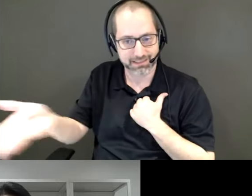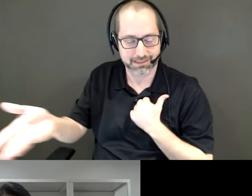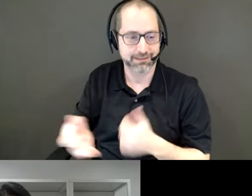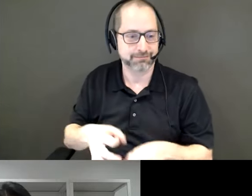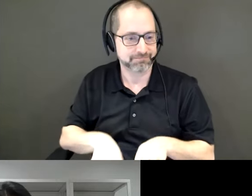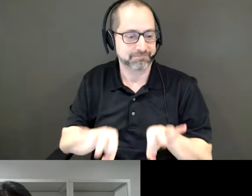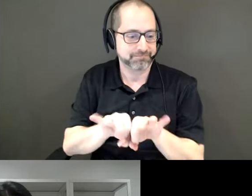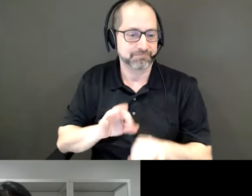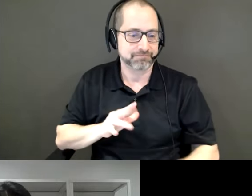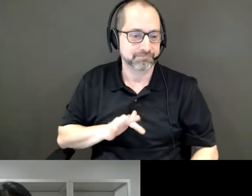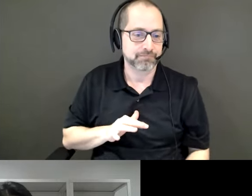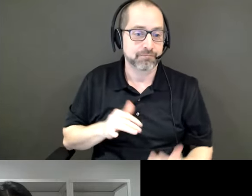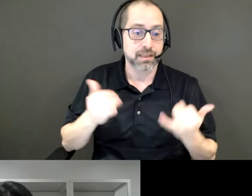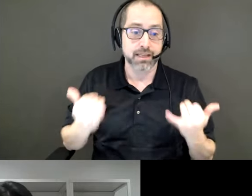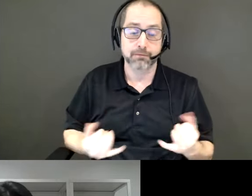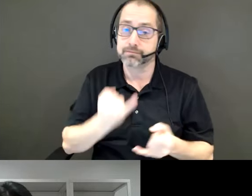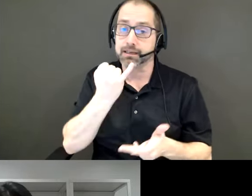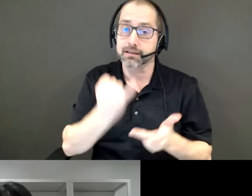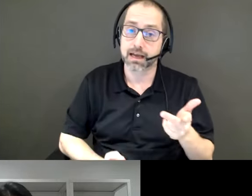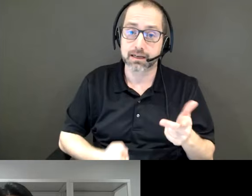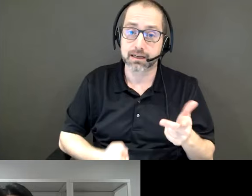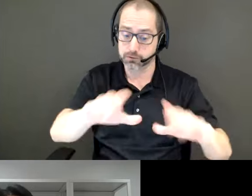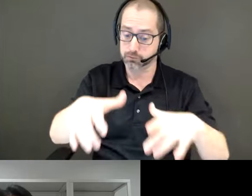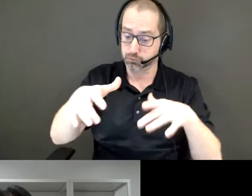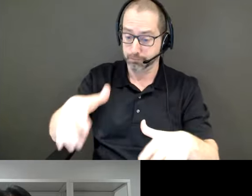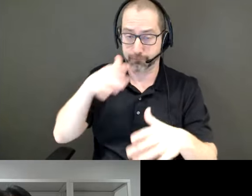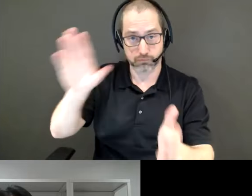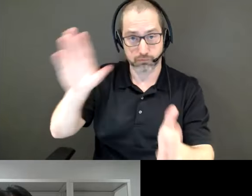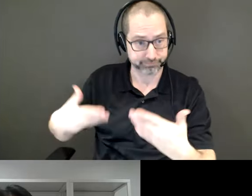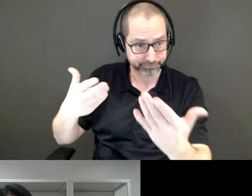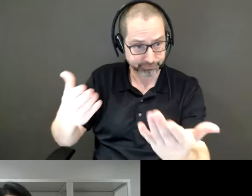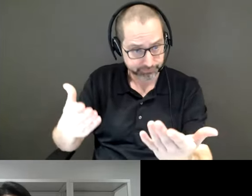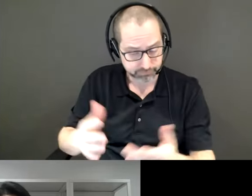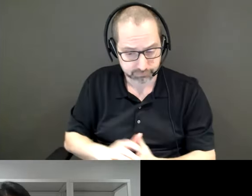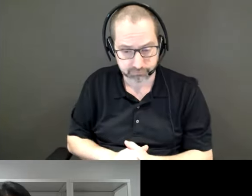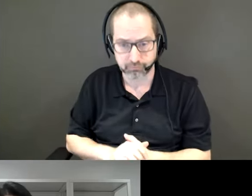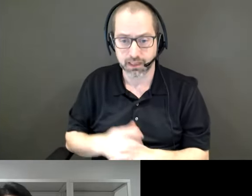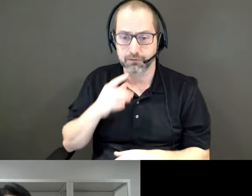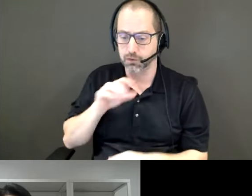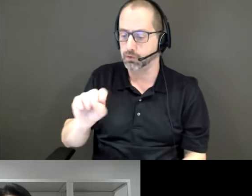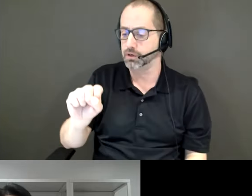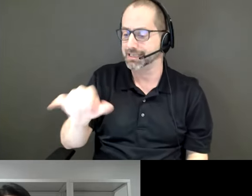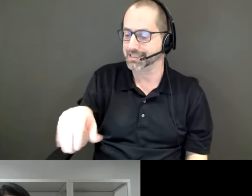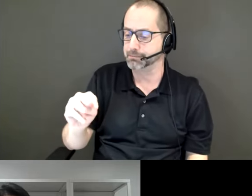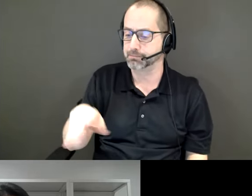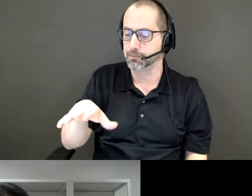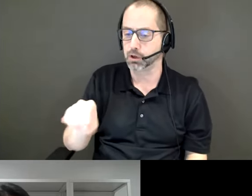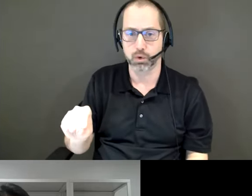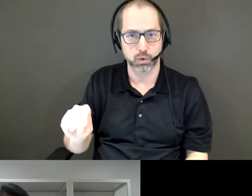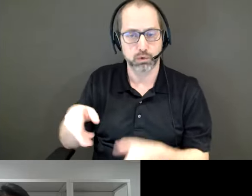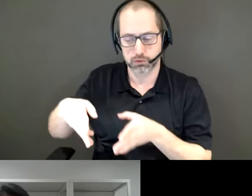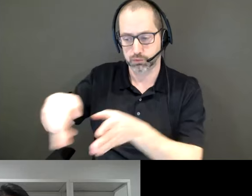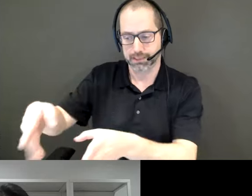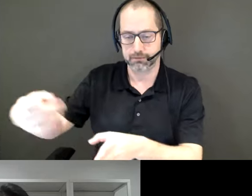okay well that brings us to the last of our six proposals this again is for Simcoe Street and it's a collaboration